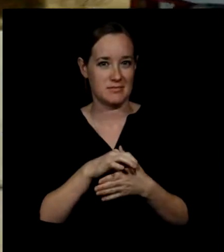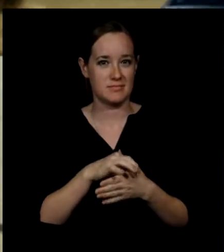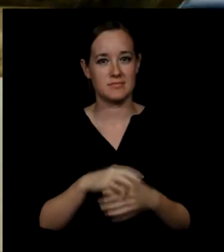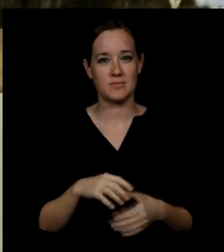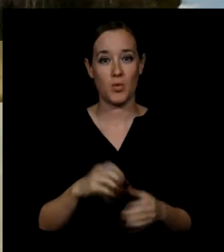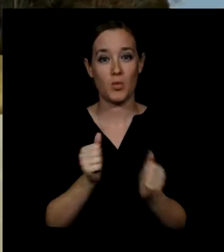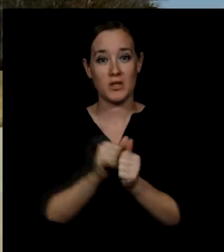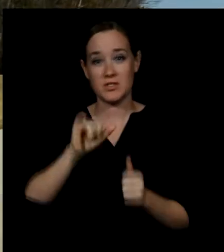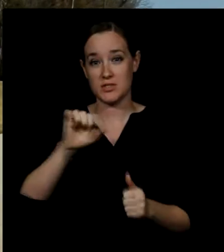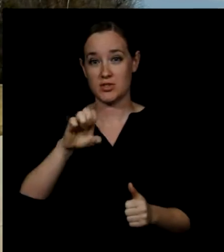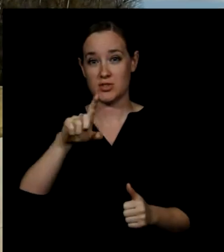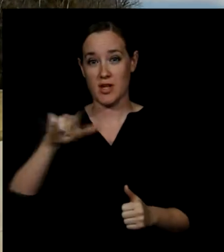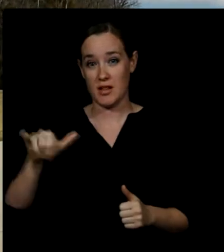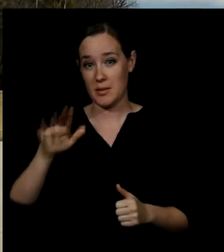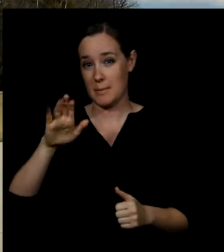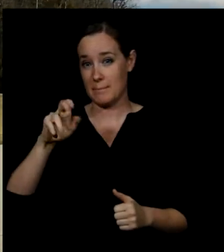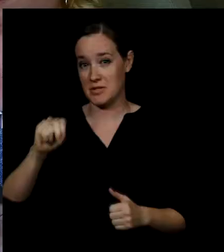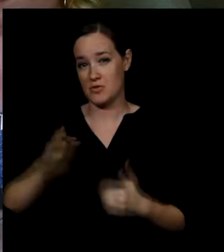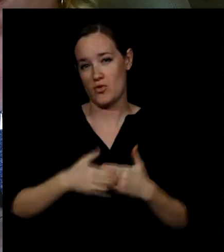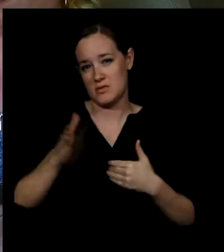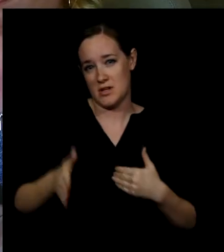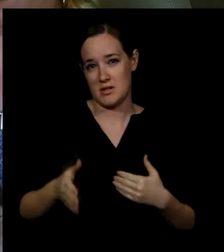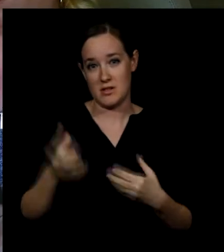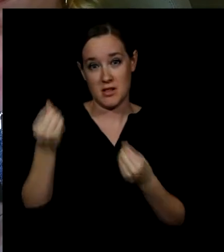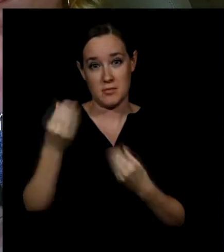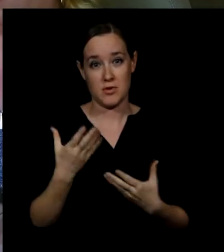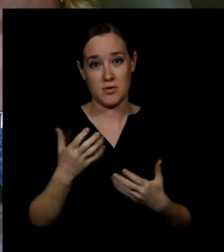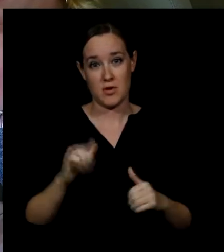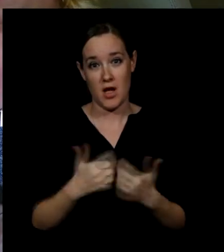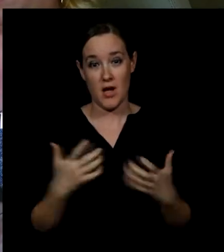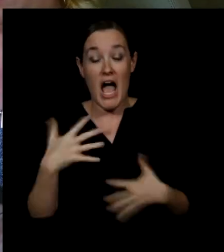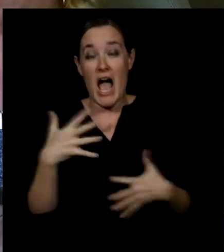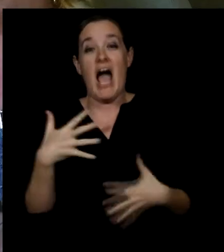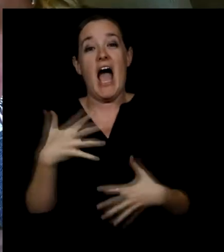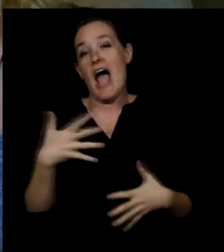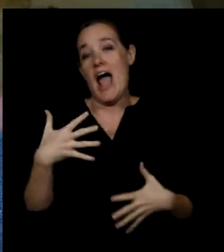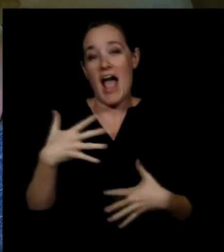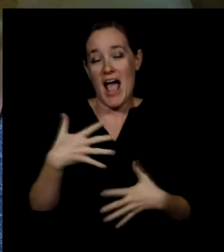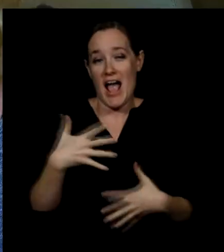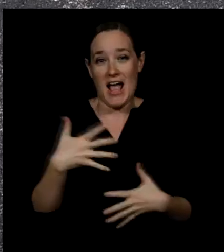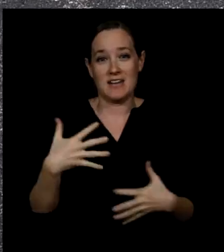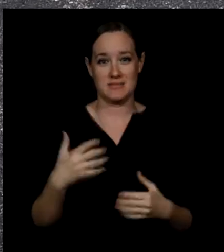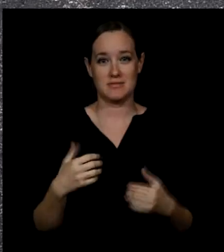steak with the jelly bean garnish. Tell me how it all happened.